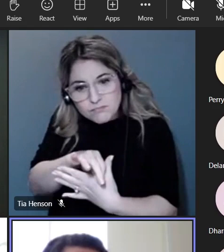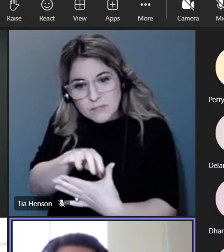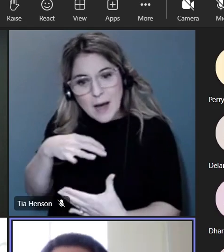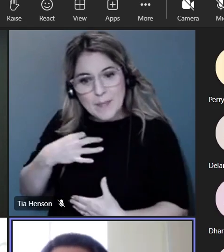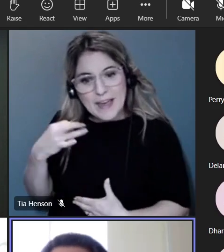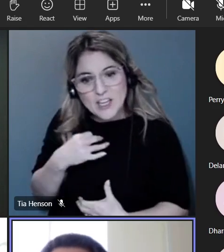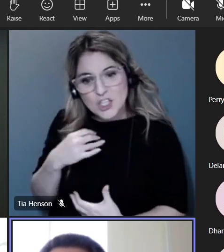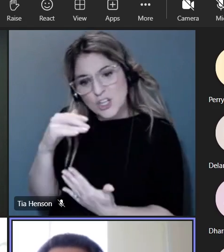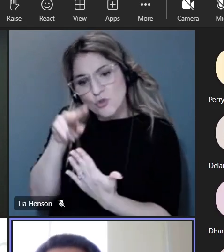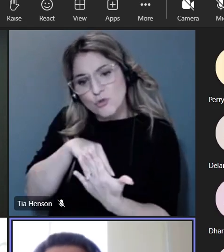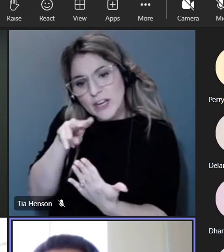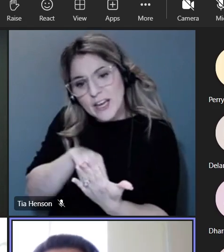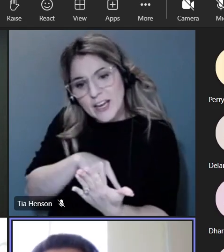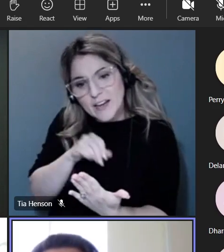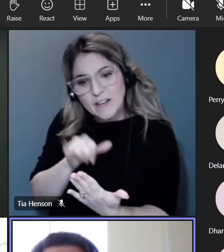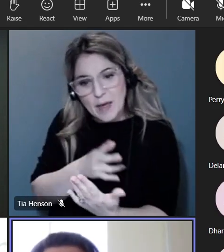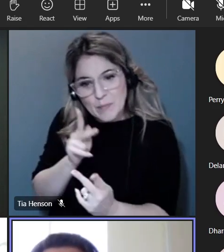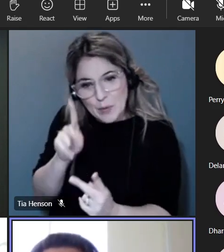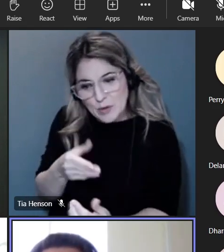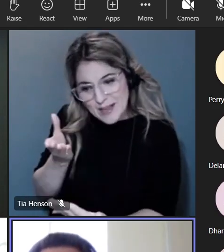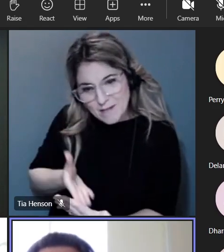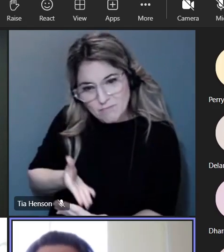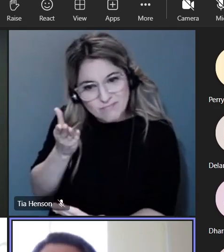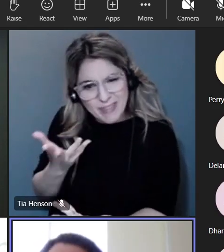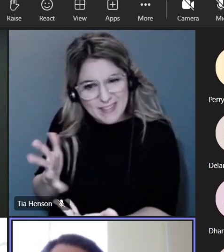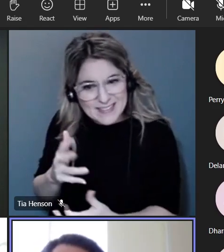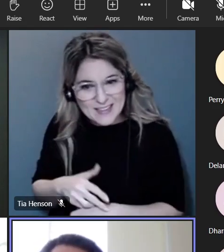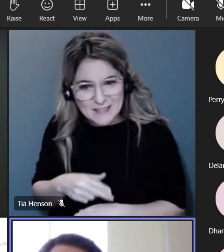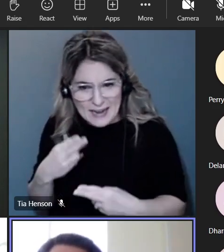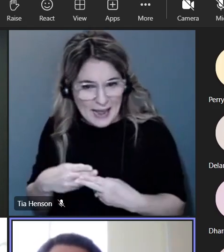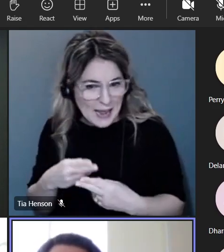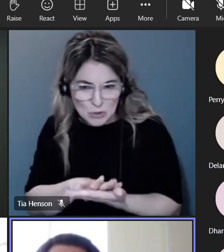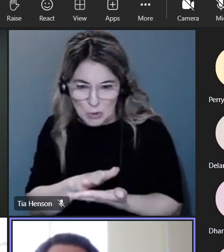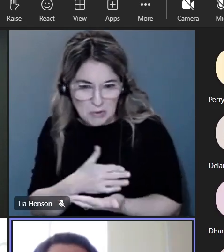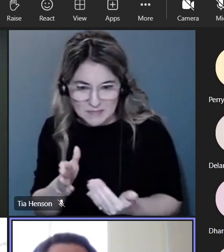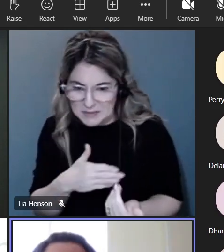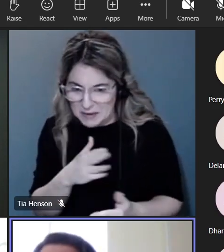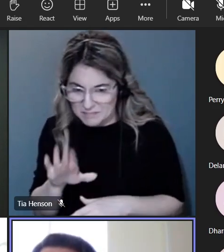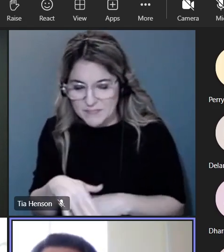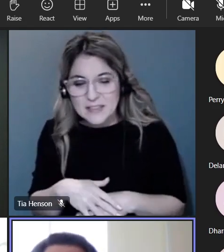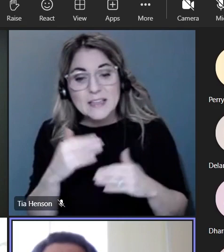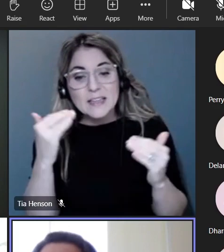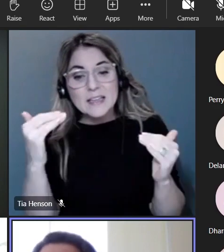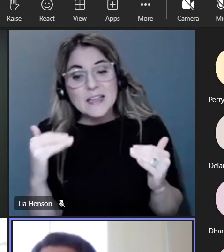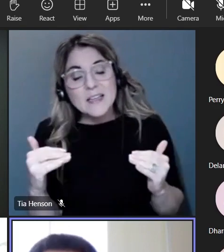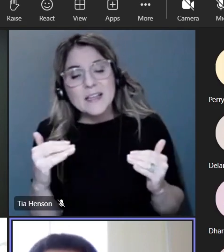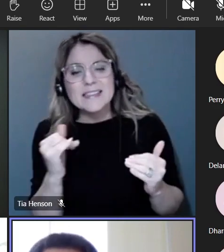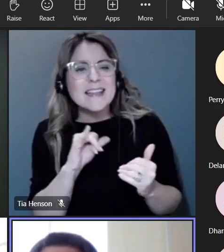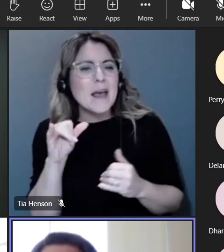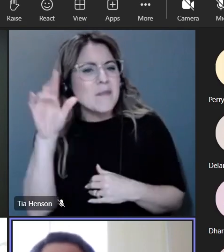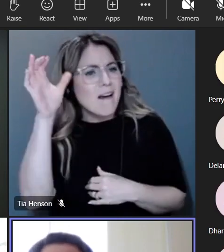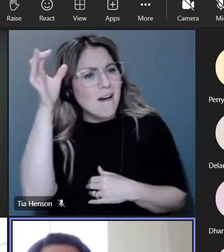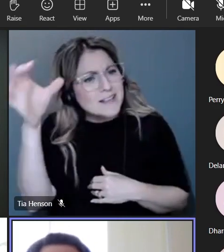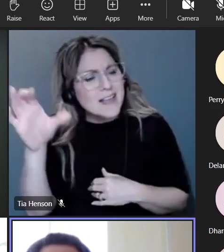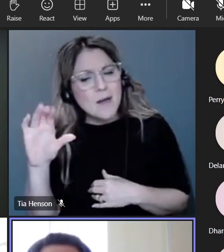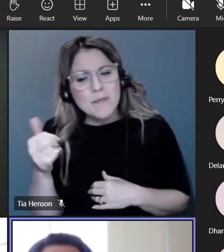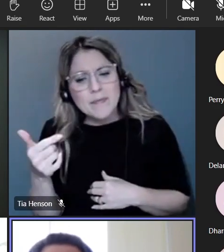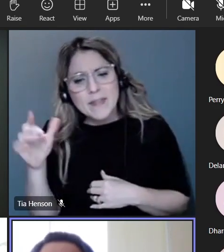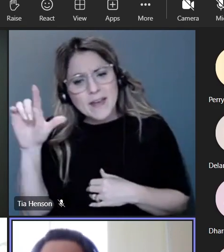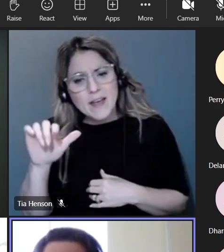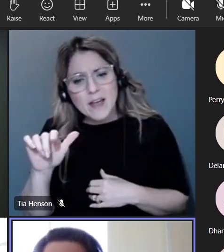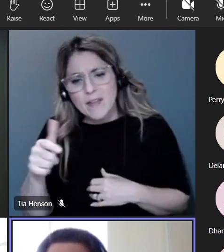just for you to be aware it's a pretty substantial application probably similar to governor scholars or certainly